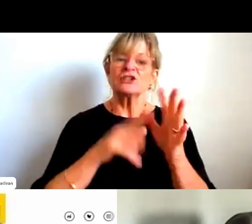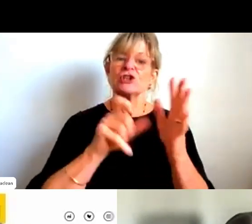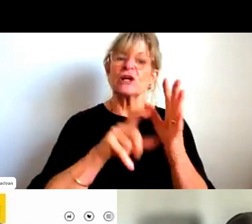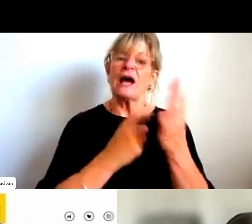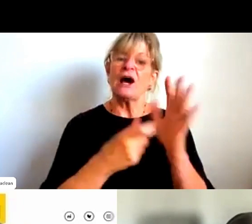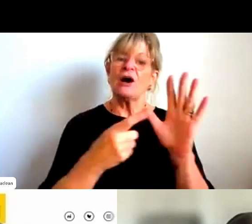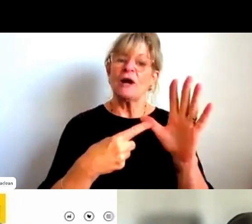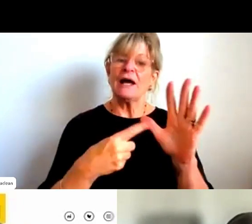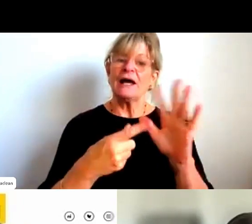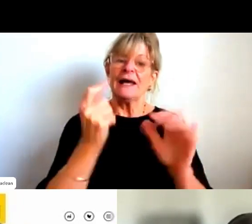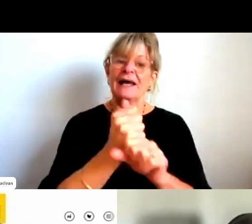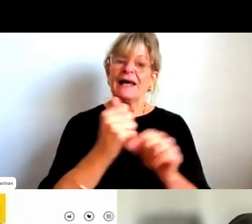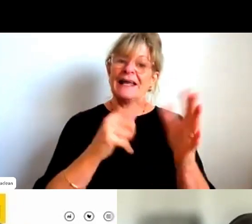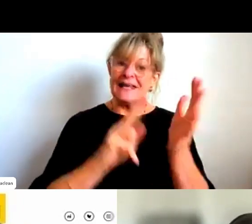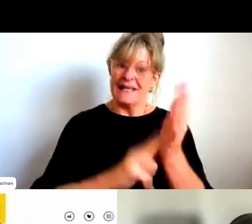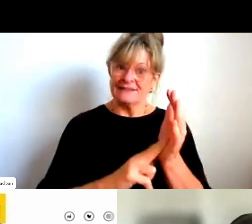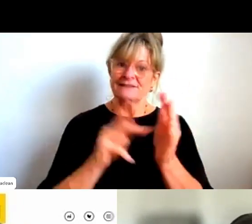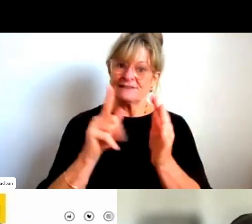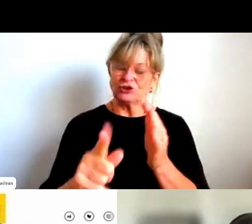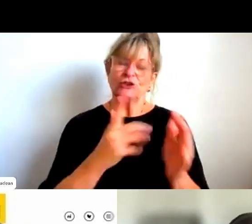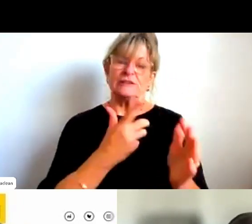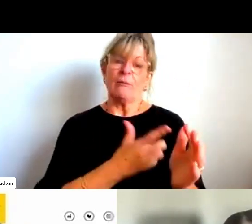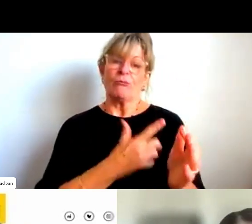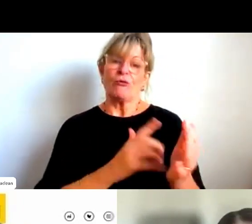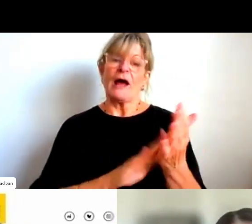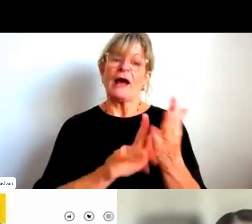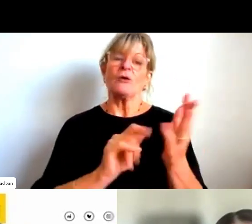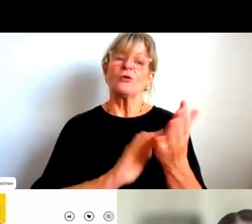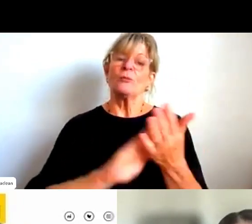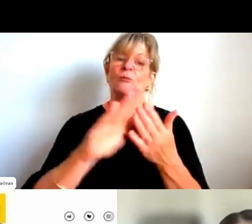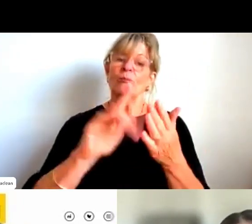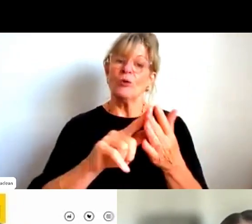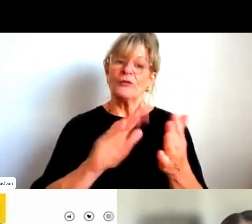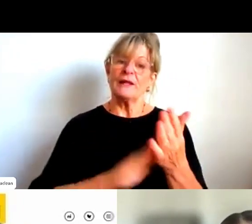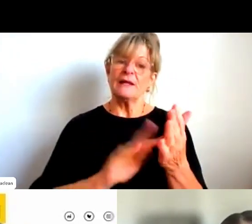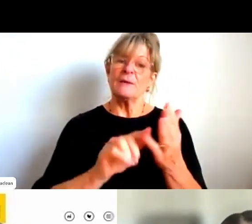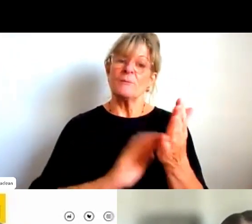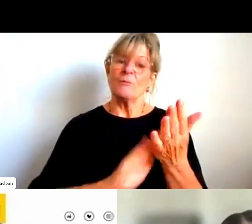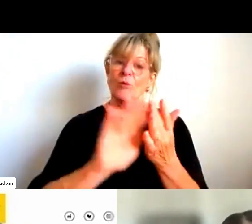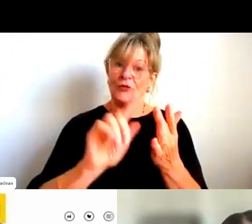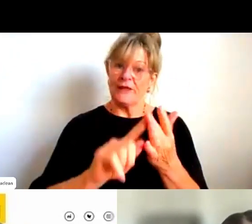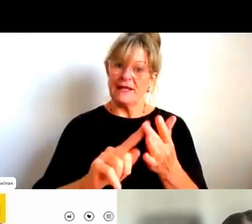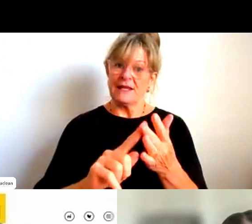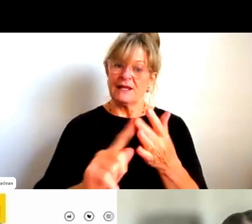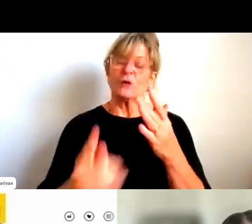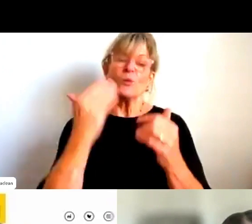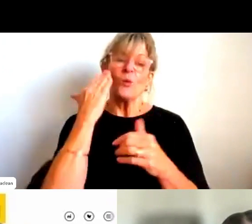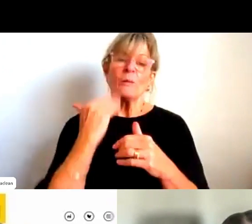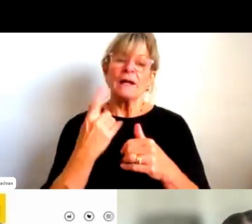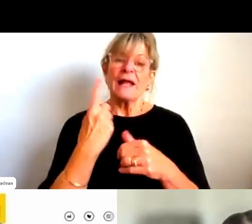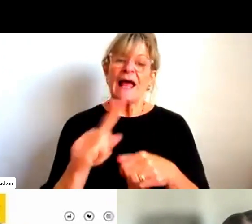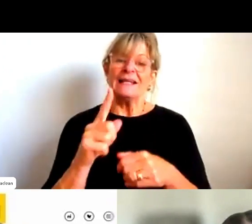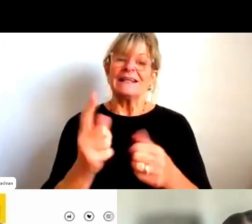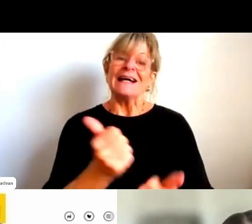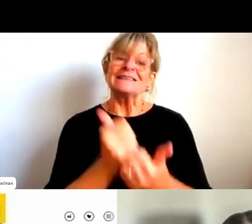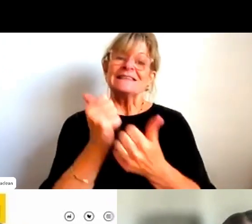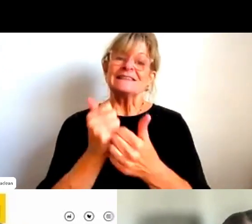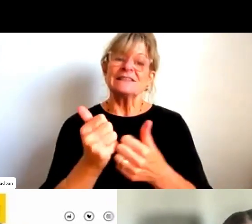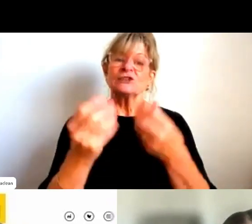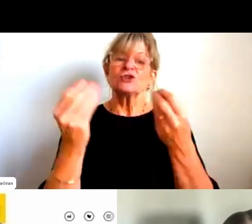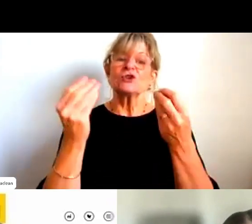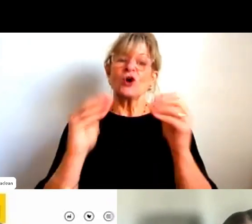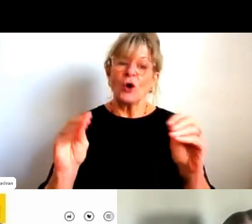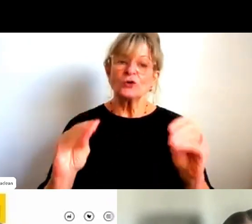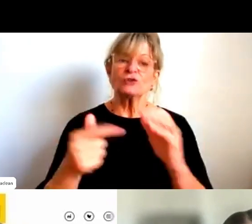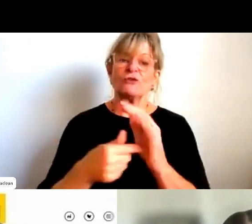is a proud Muthi Muthi Gunijbara woman and also assistant coach at the Western Jets for the AFL Coast Talent League.